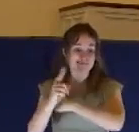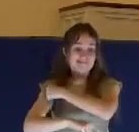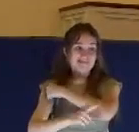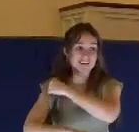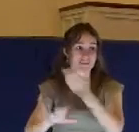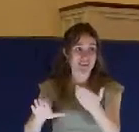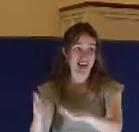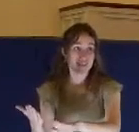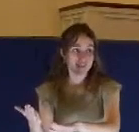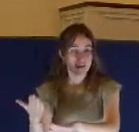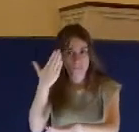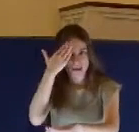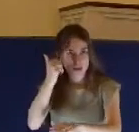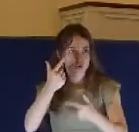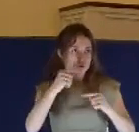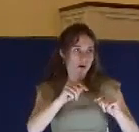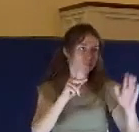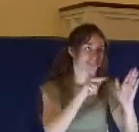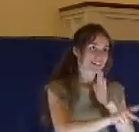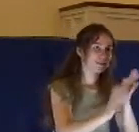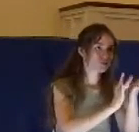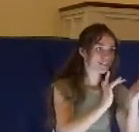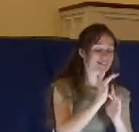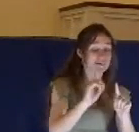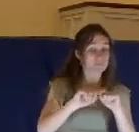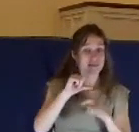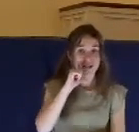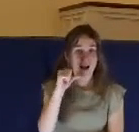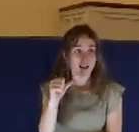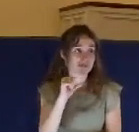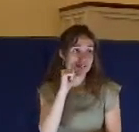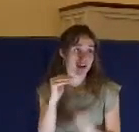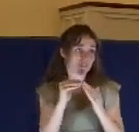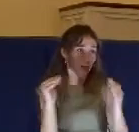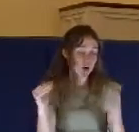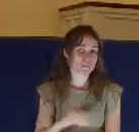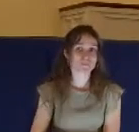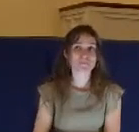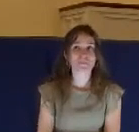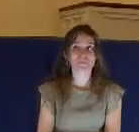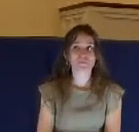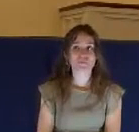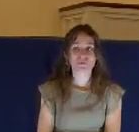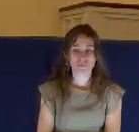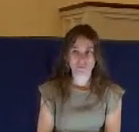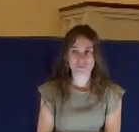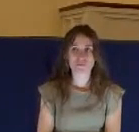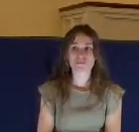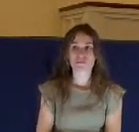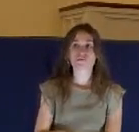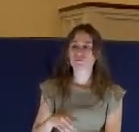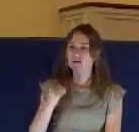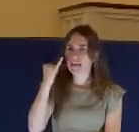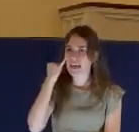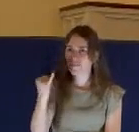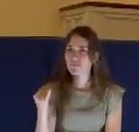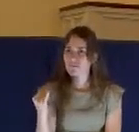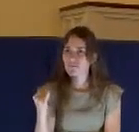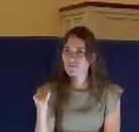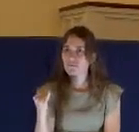And also, if the death penalty was being sought, the Sanhedrin was required to observe a three-day waiting period.